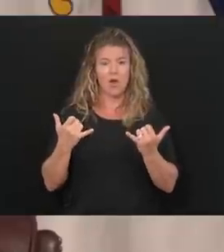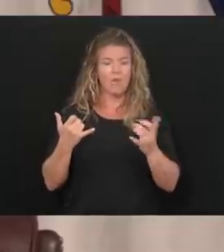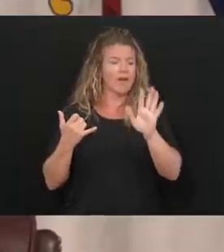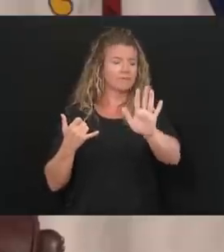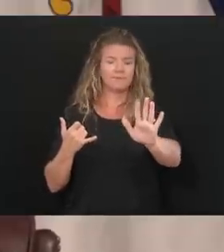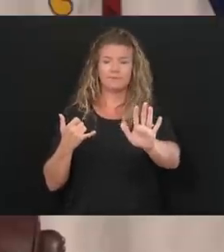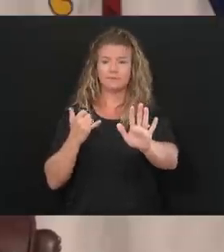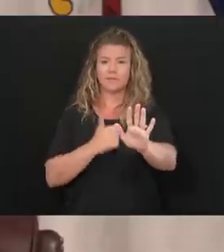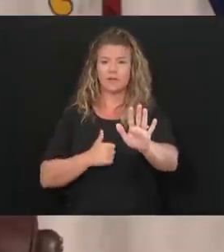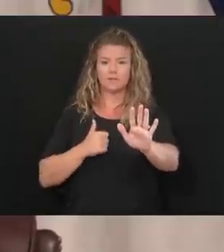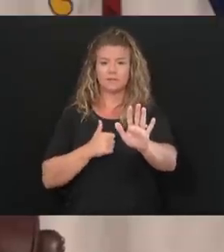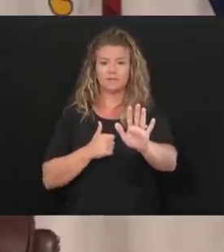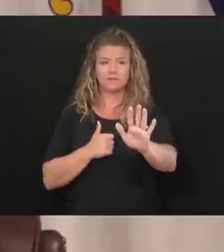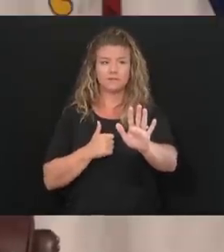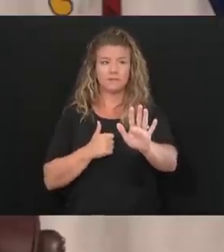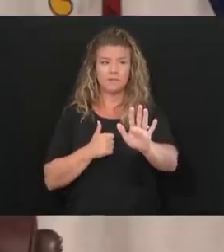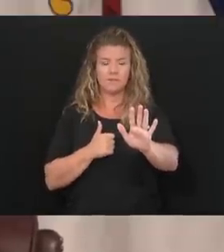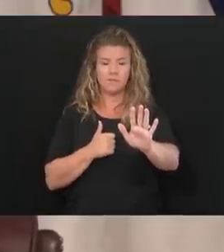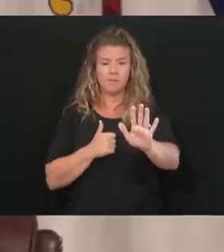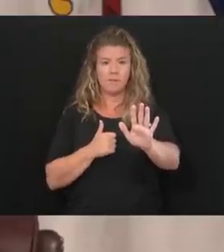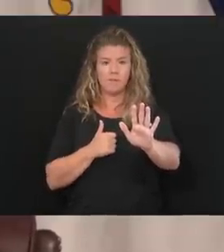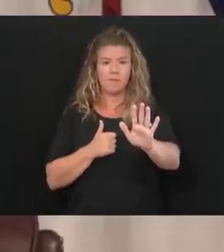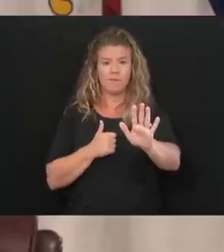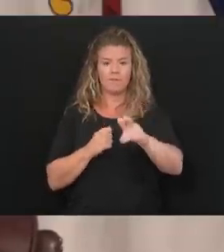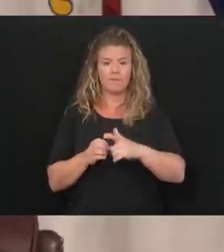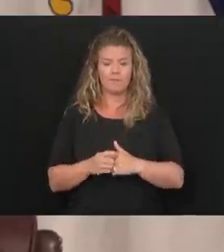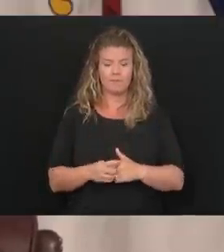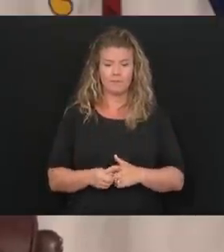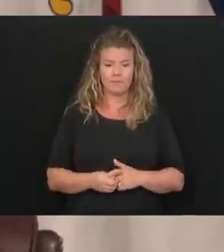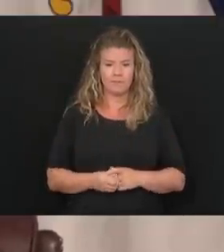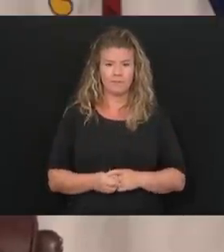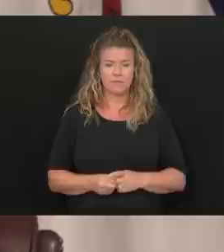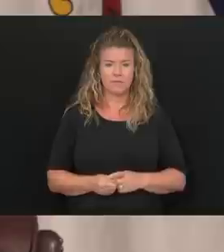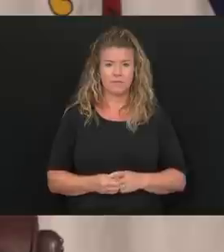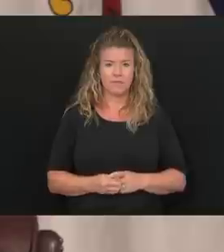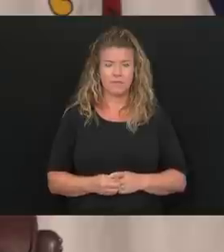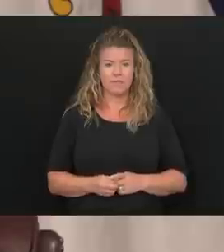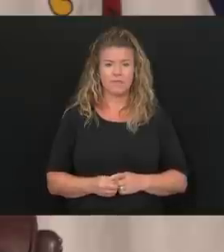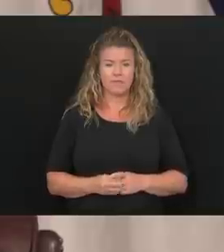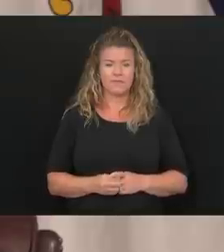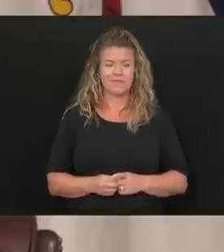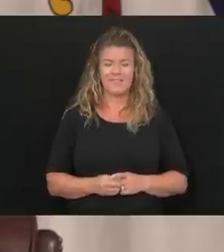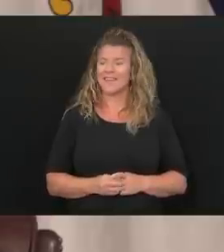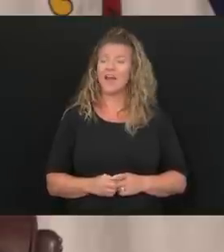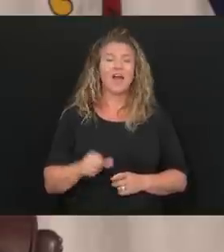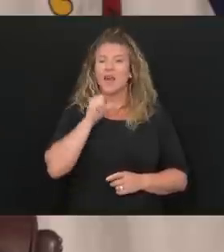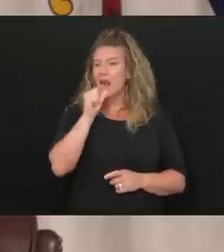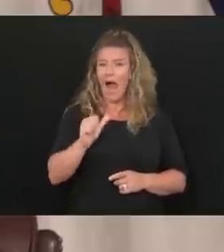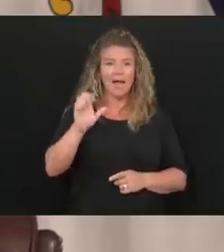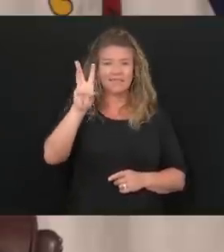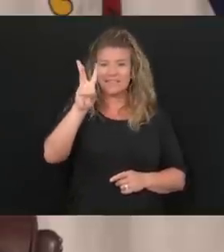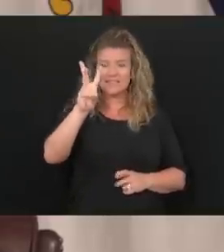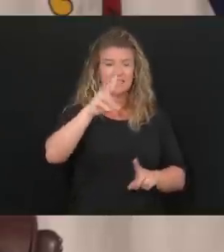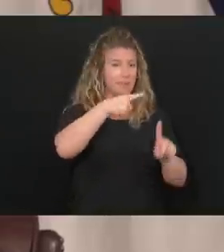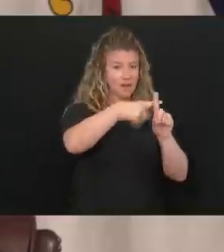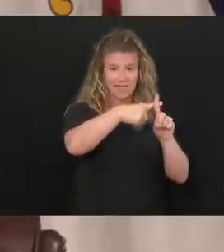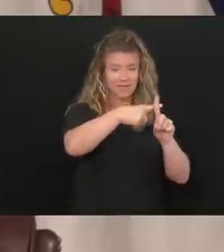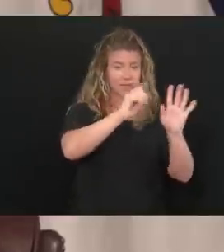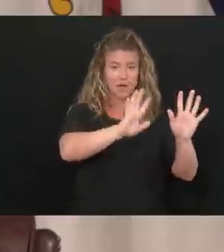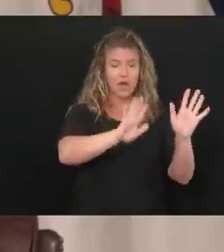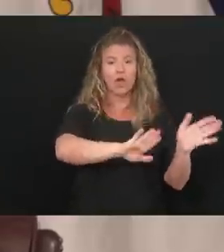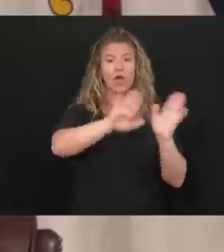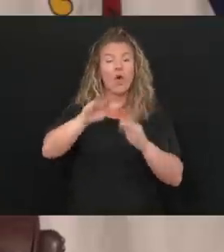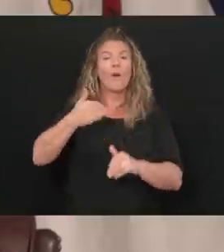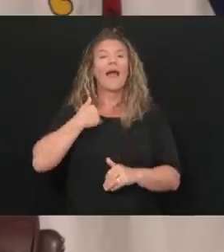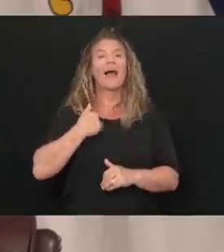sorry. Wait just one second. I'm what now? We have six facilities that are